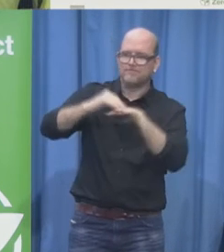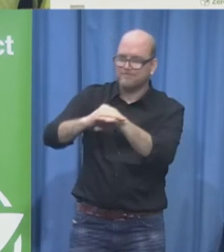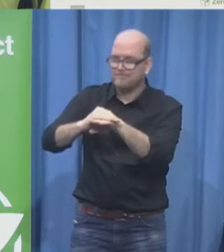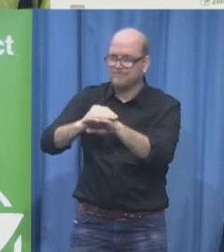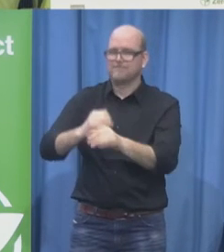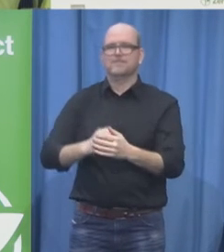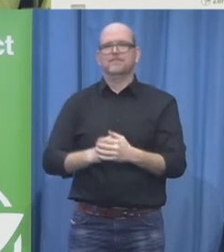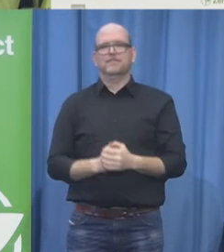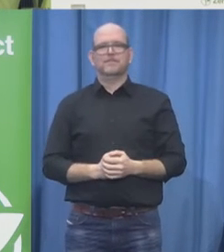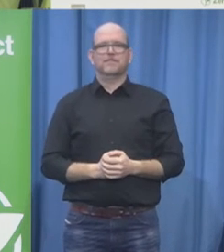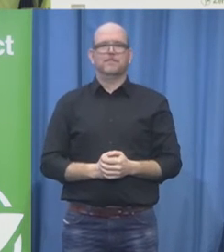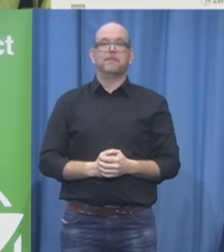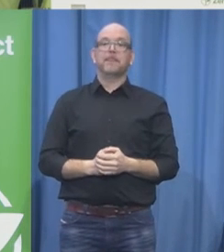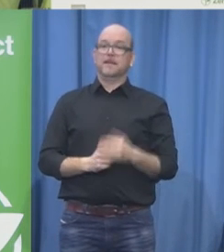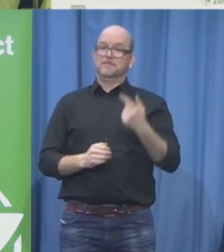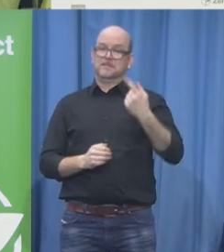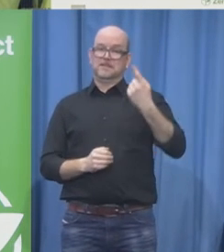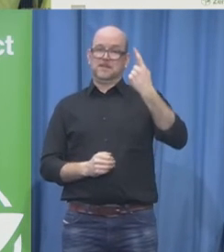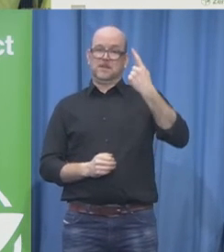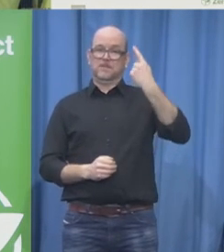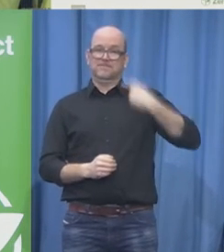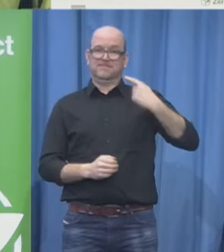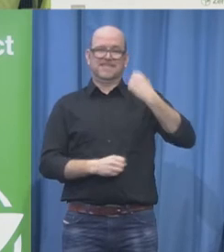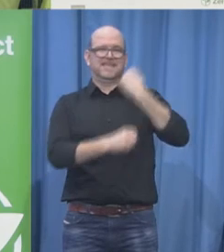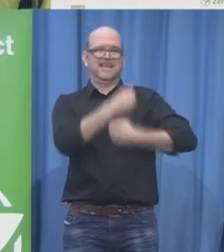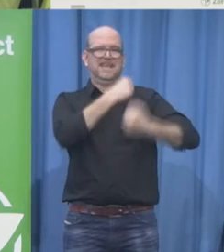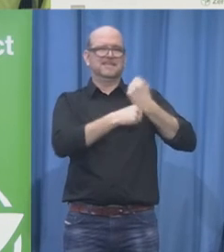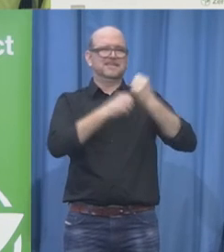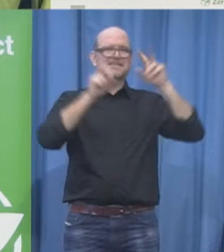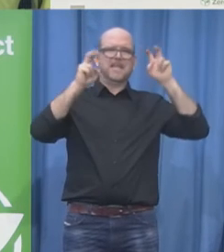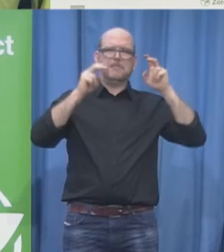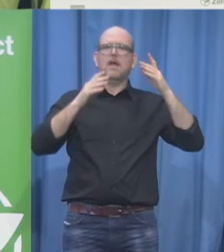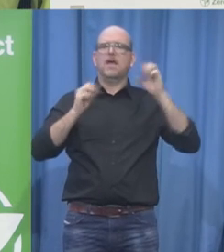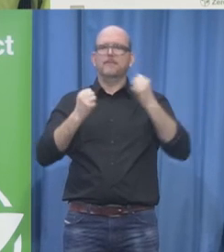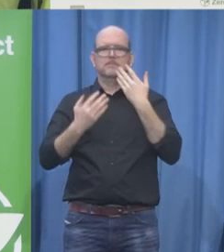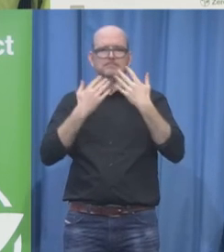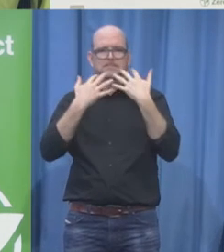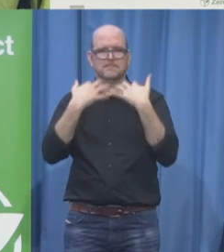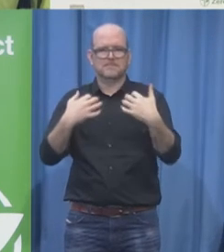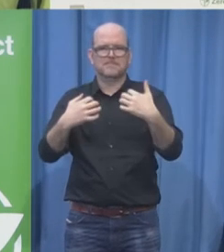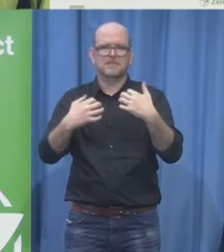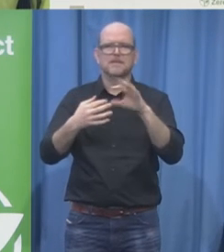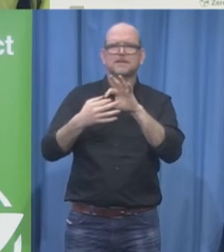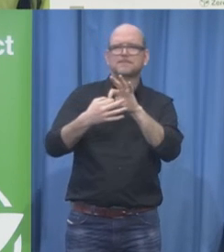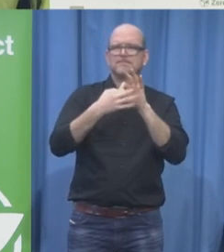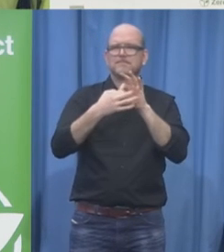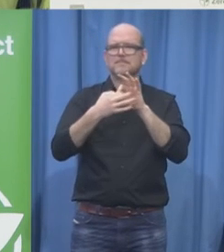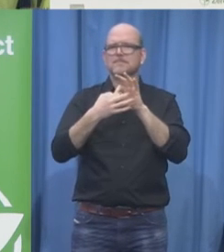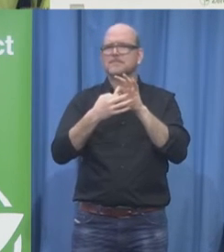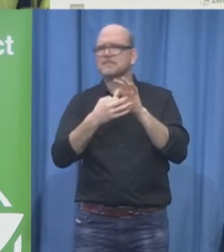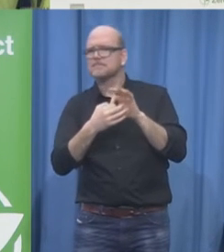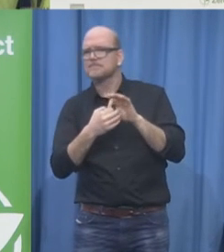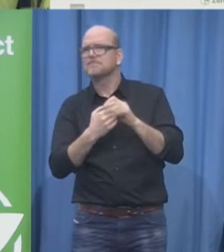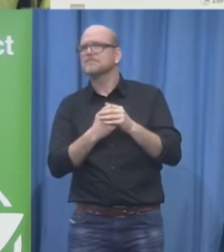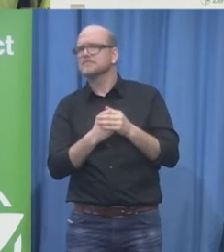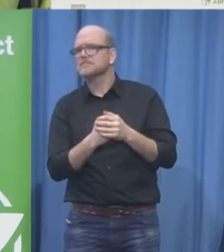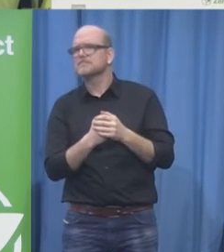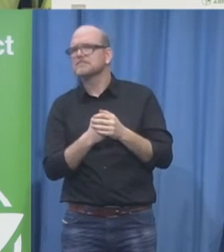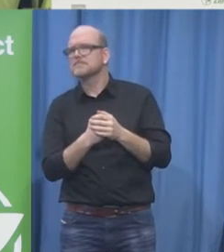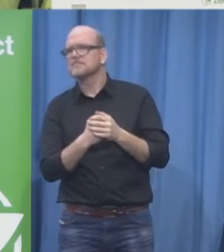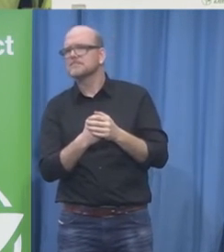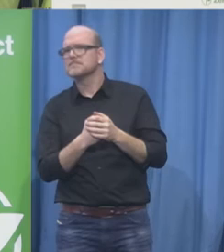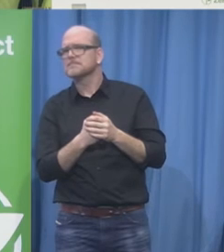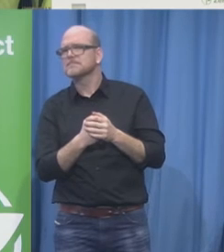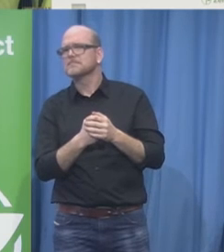team did a wonderful job in researching outstanding employment models that work in all parts of the world and